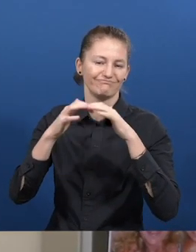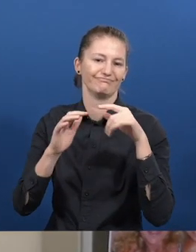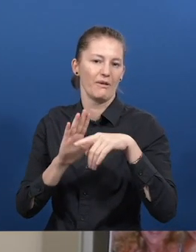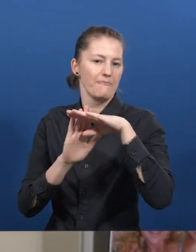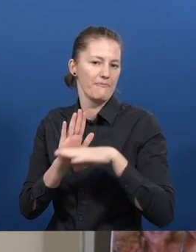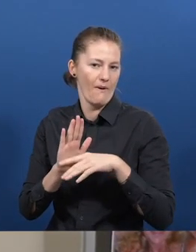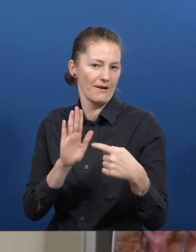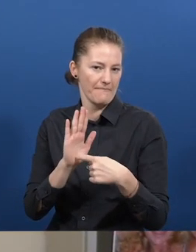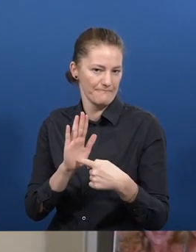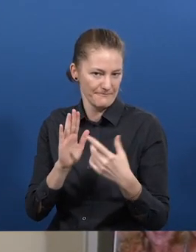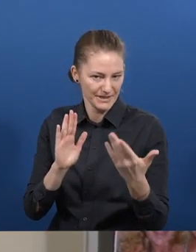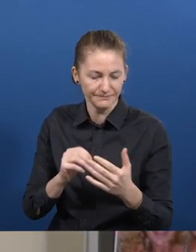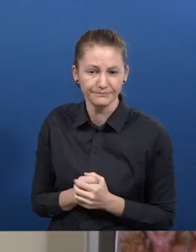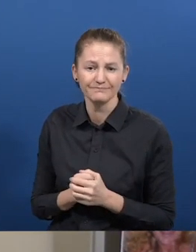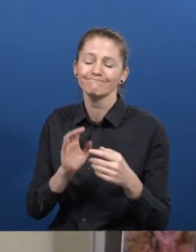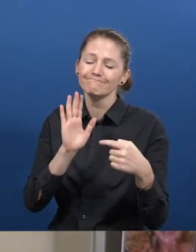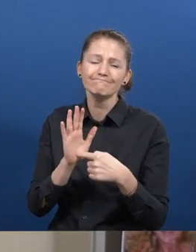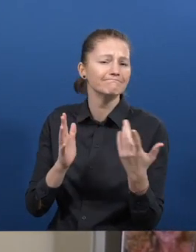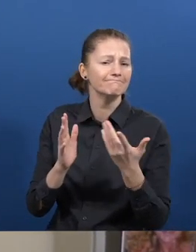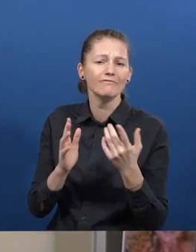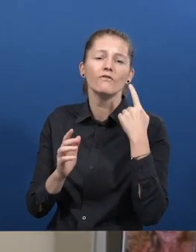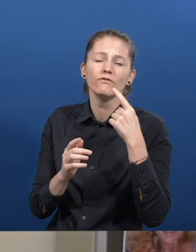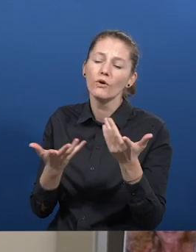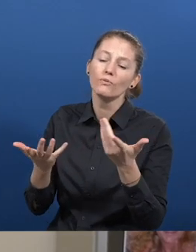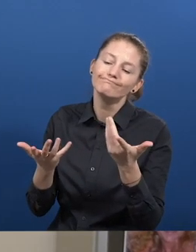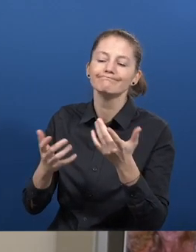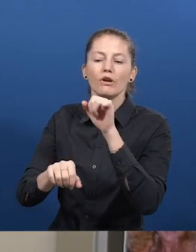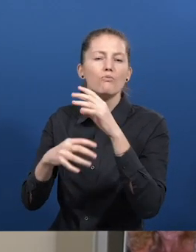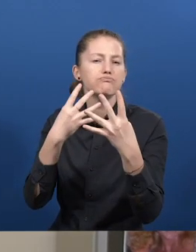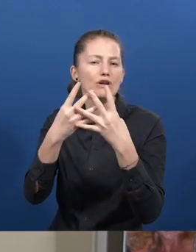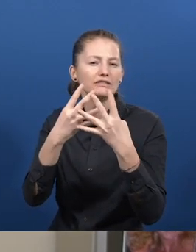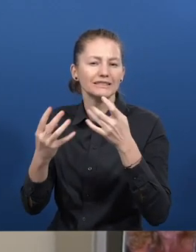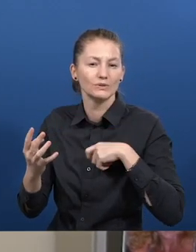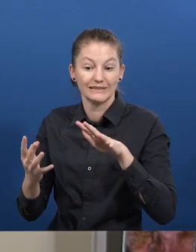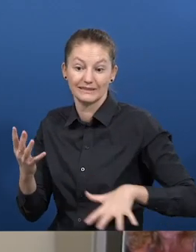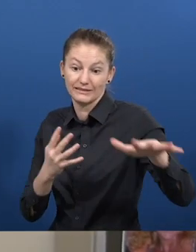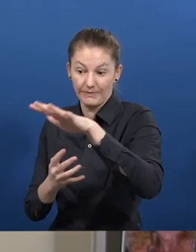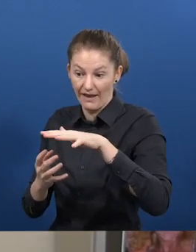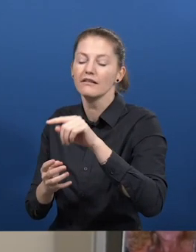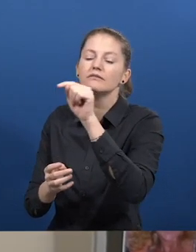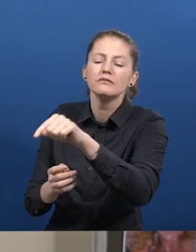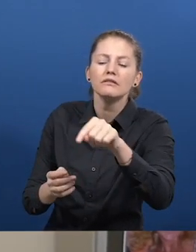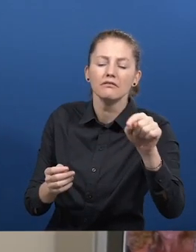prisons there were people with intellectual disabilities who did not receive any kind of specialized support.